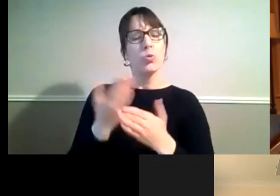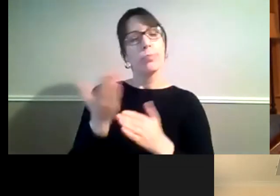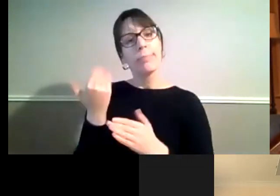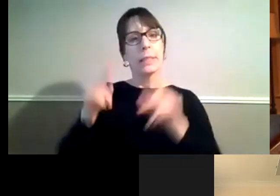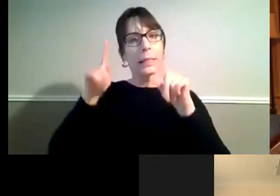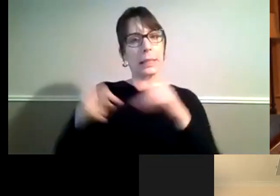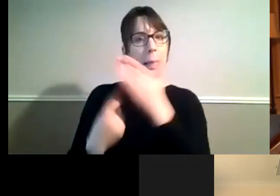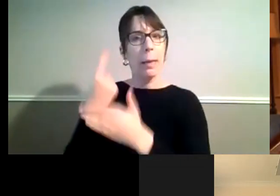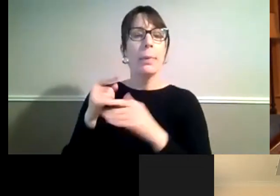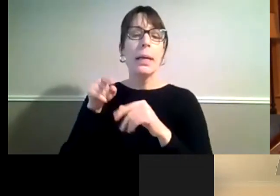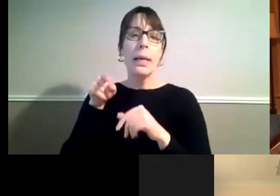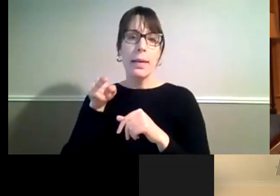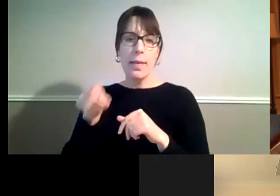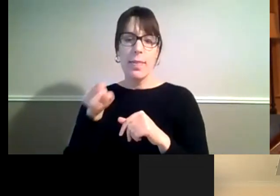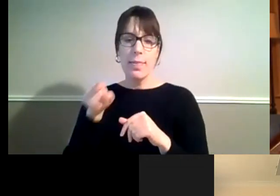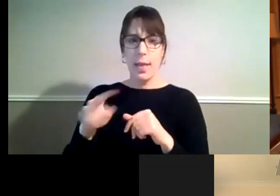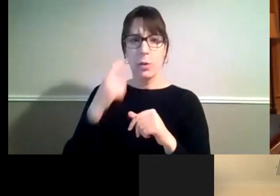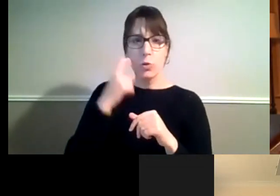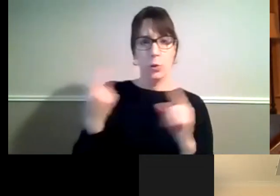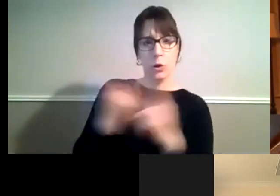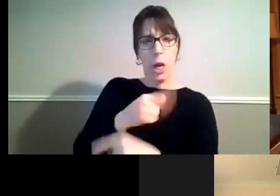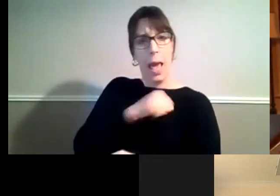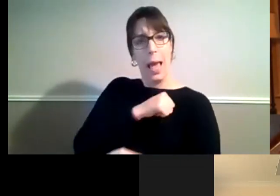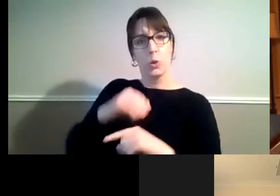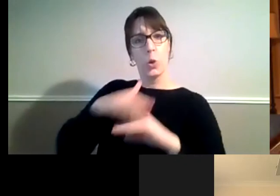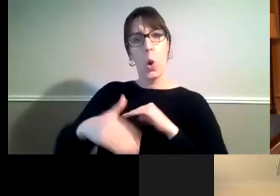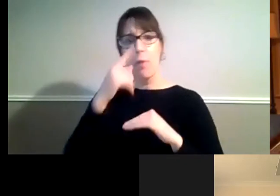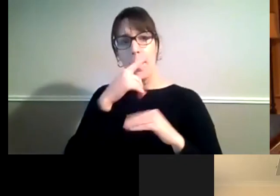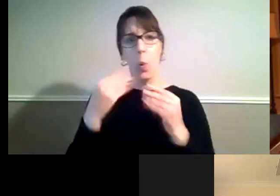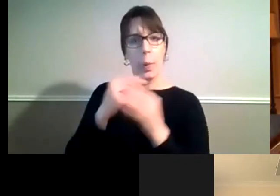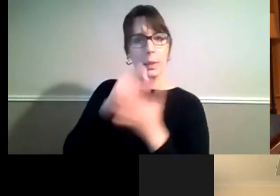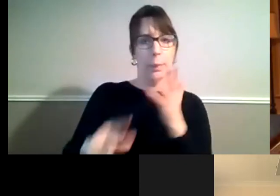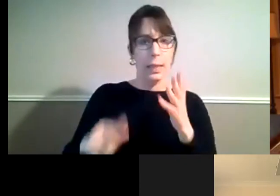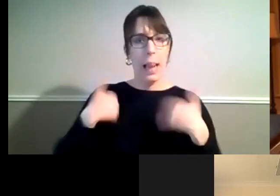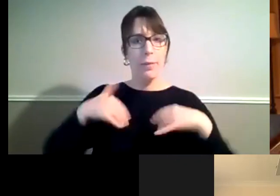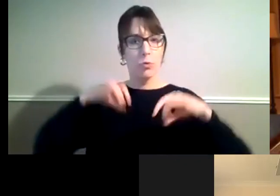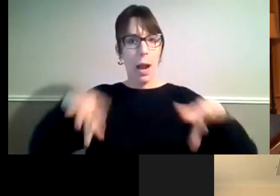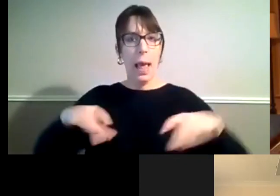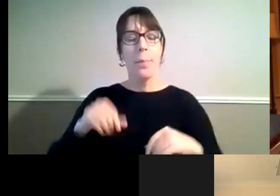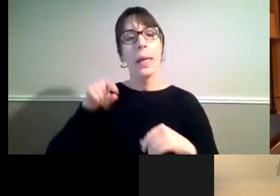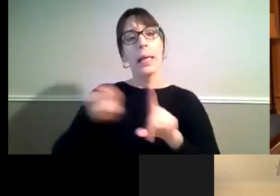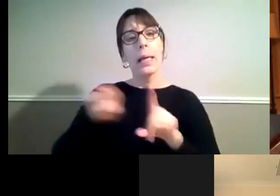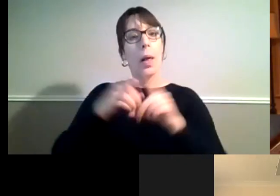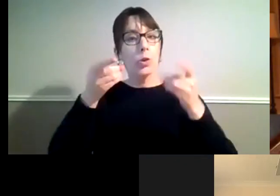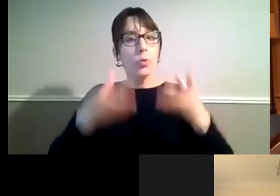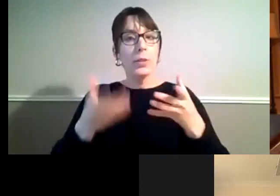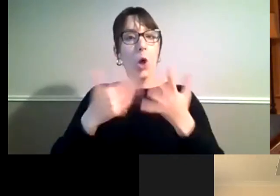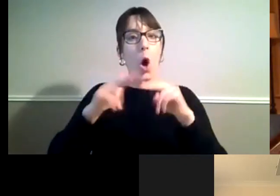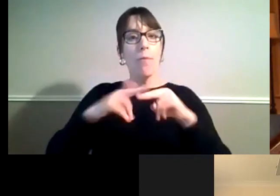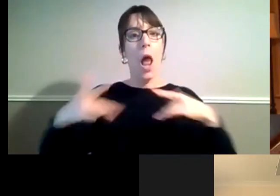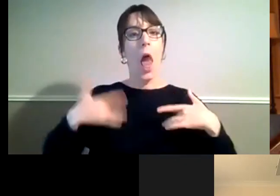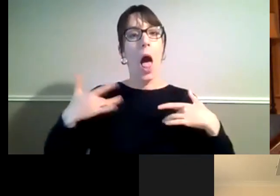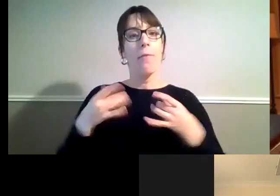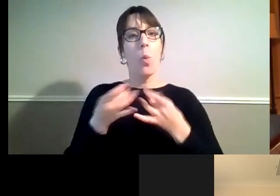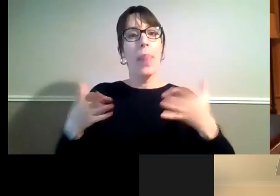towards Australians with disability. He is also a director of Life Without Barriers, a not-for-profit providing support